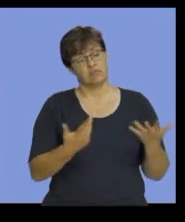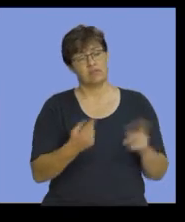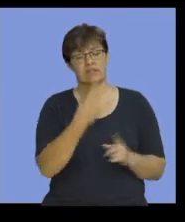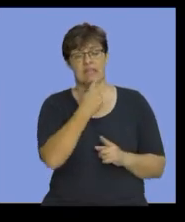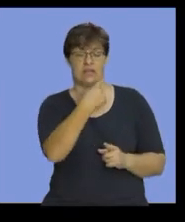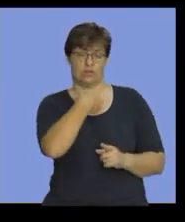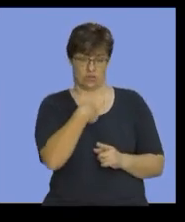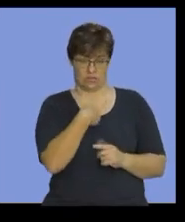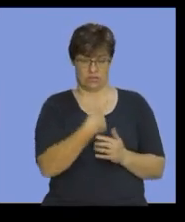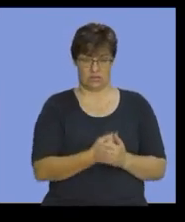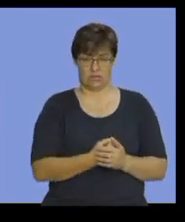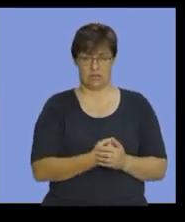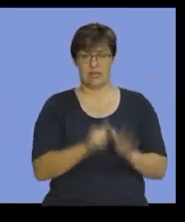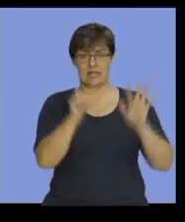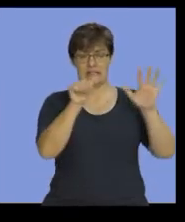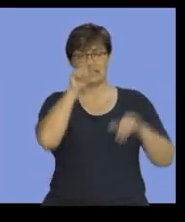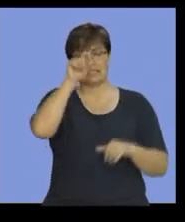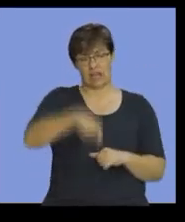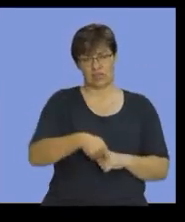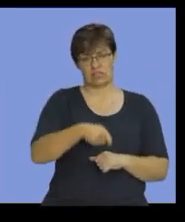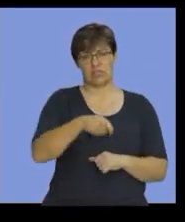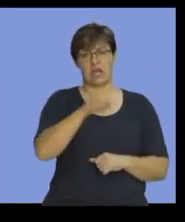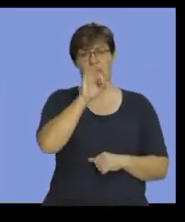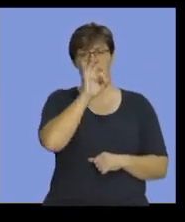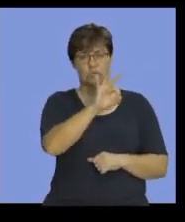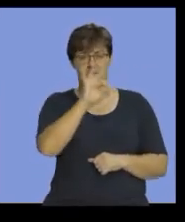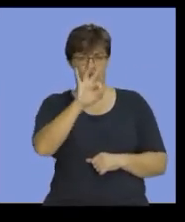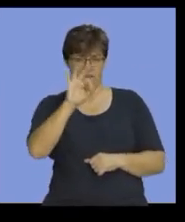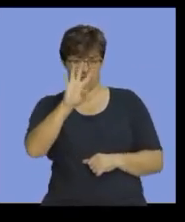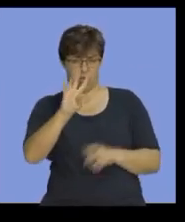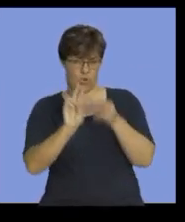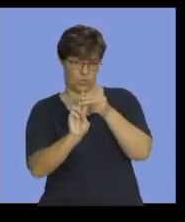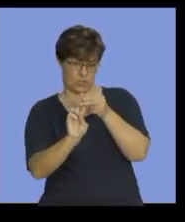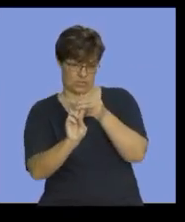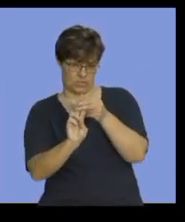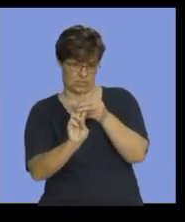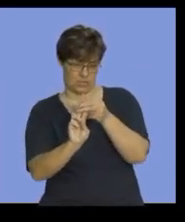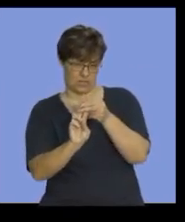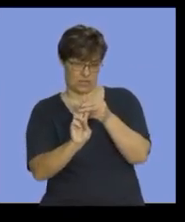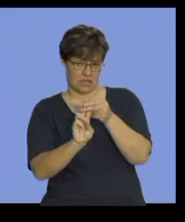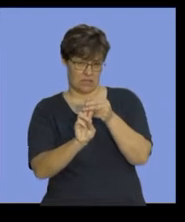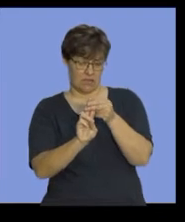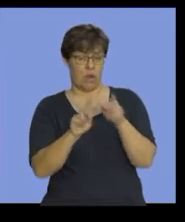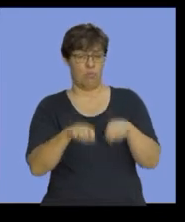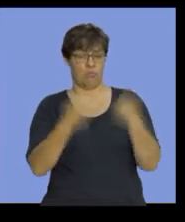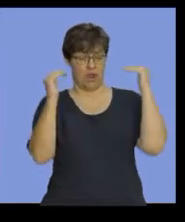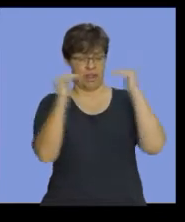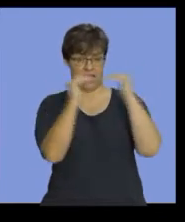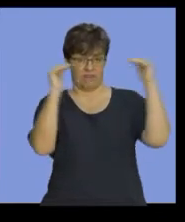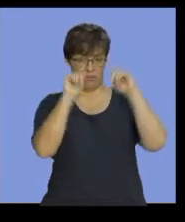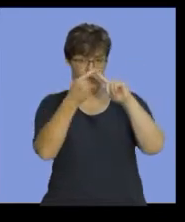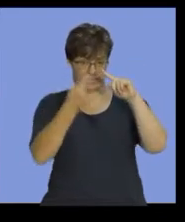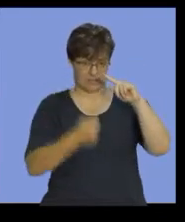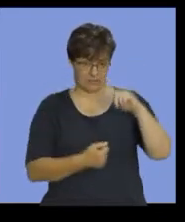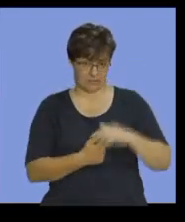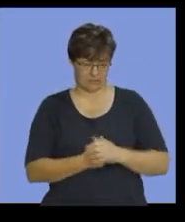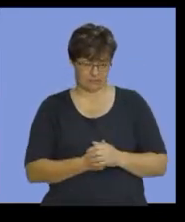you're told, 6,334 units was my break even point, right?